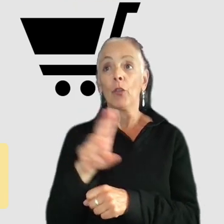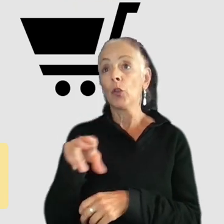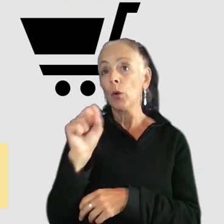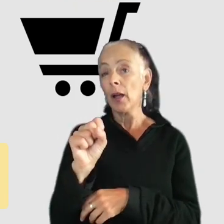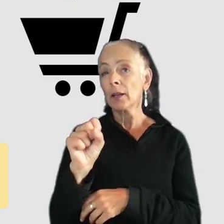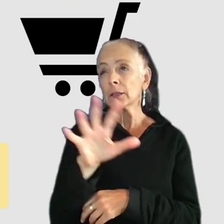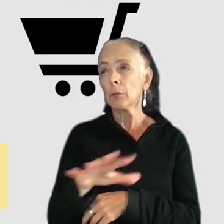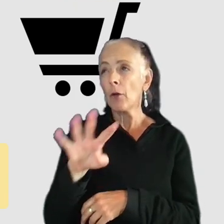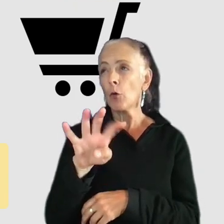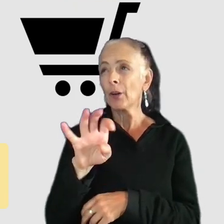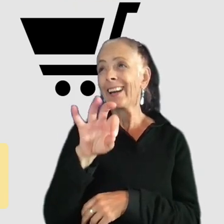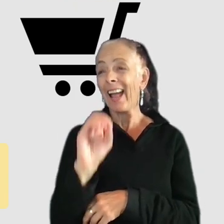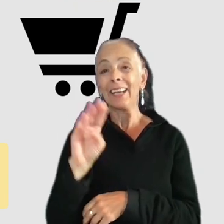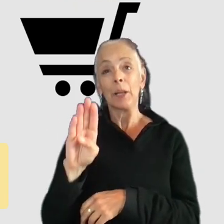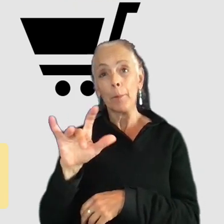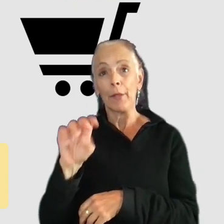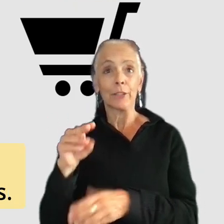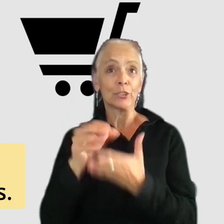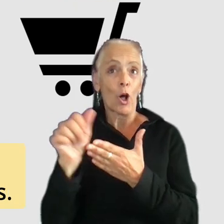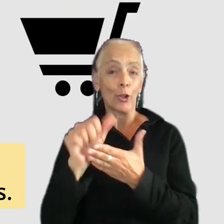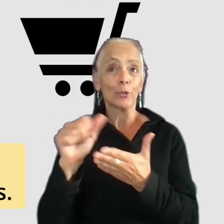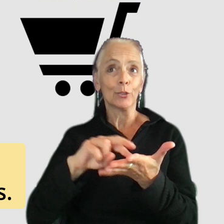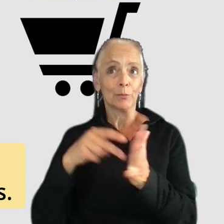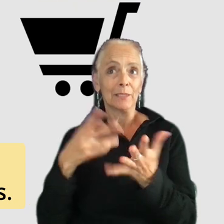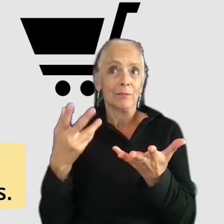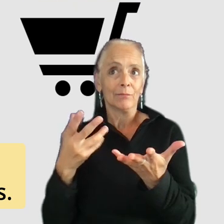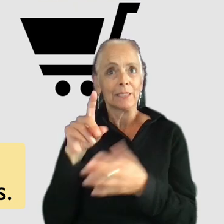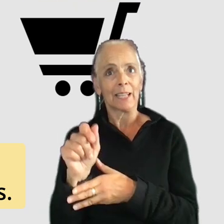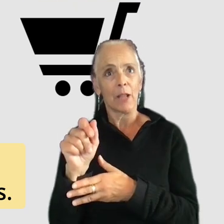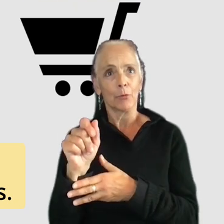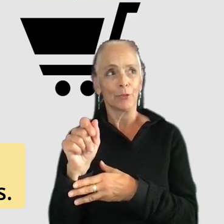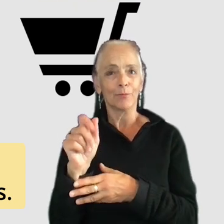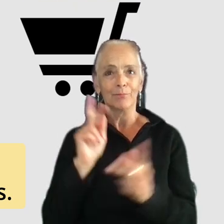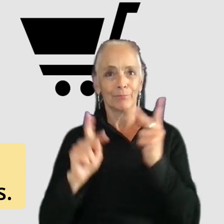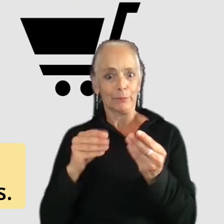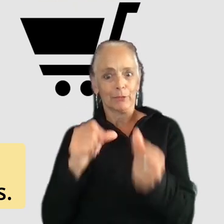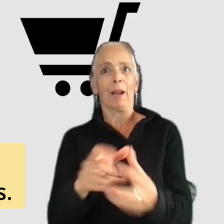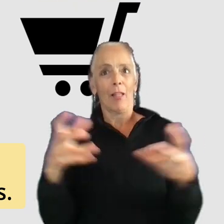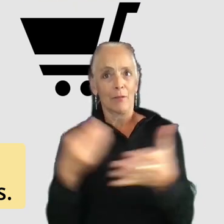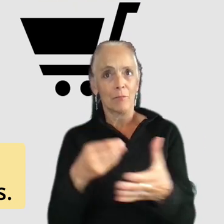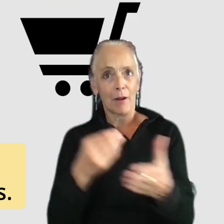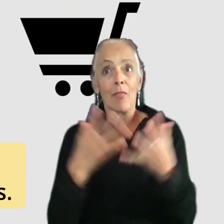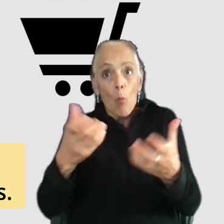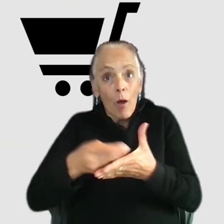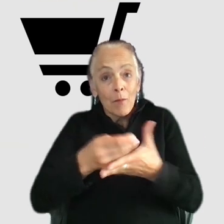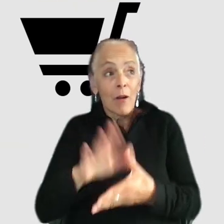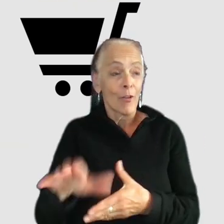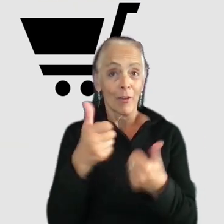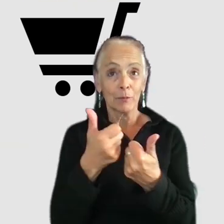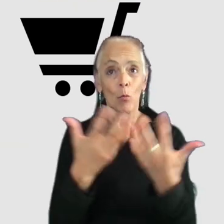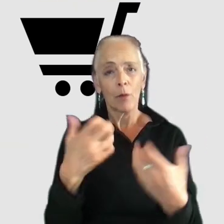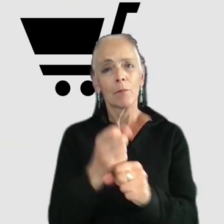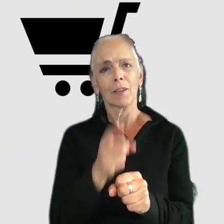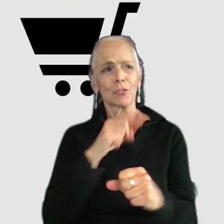490 billion dollars. So disabled consumers have a lot of spending power, disabled gamers want to buy your games, let's